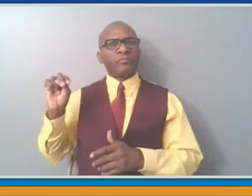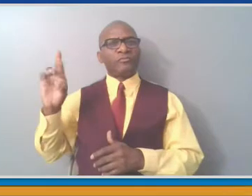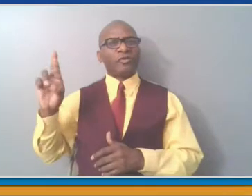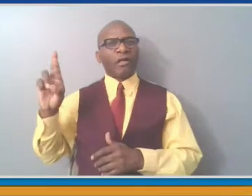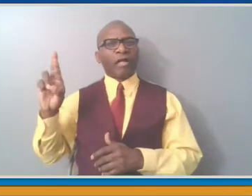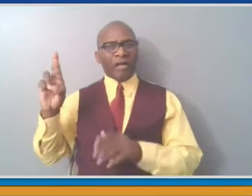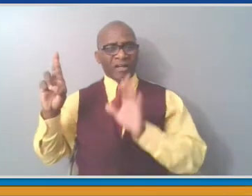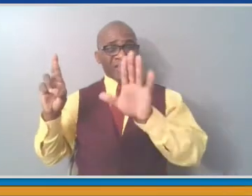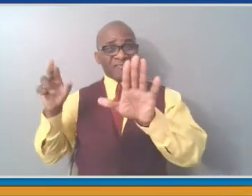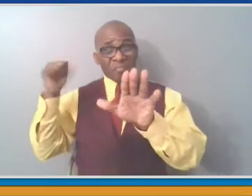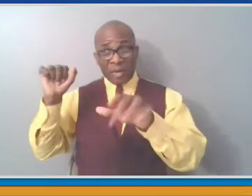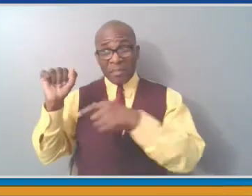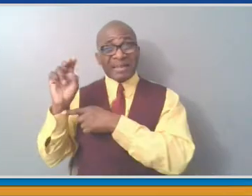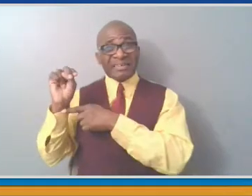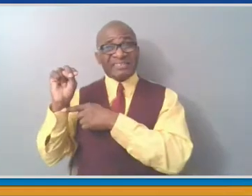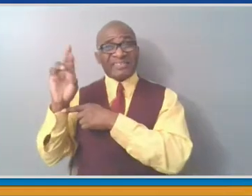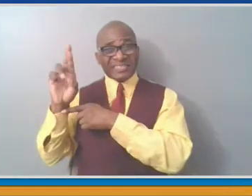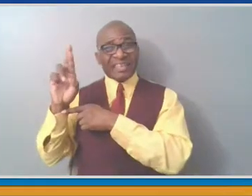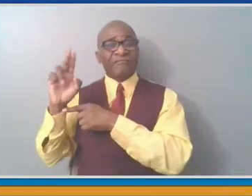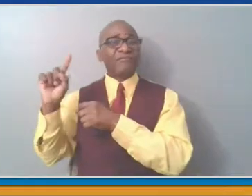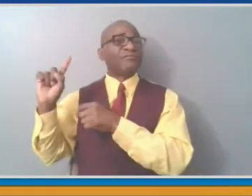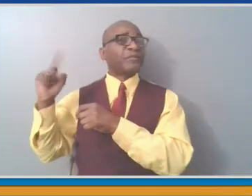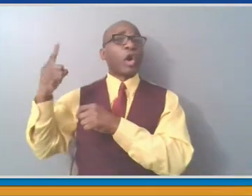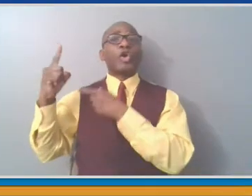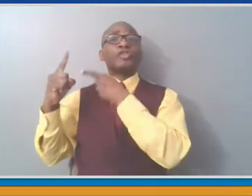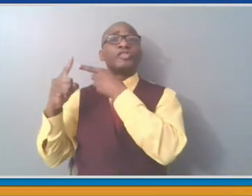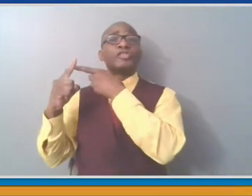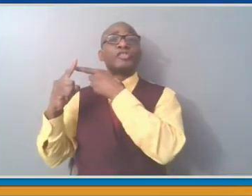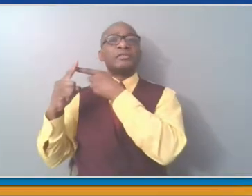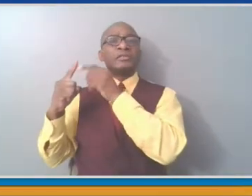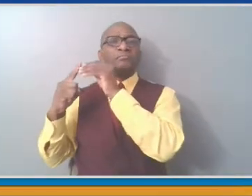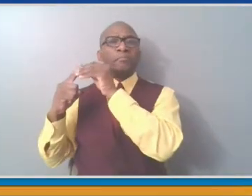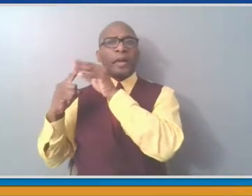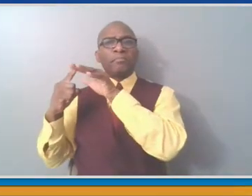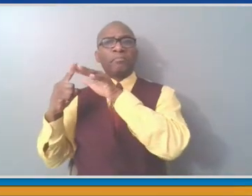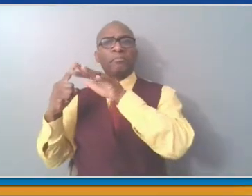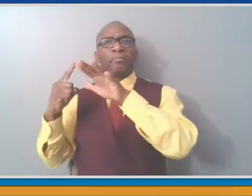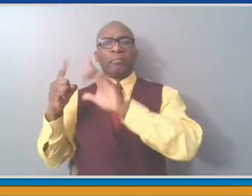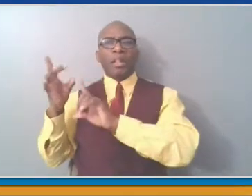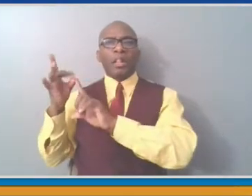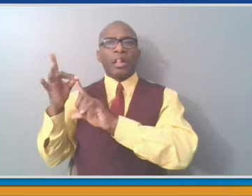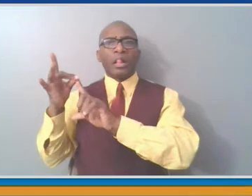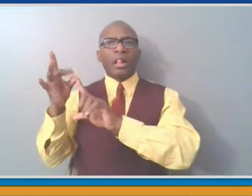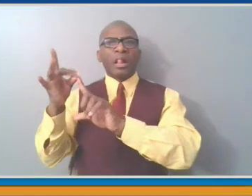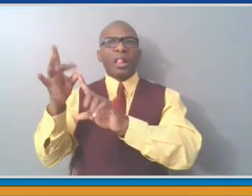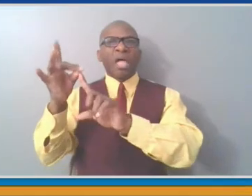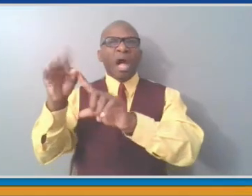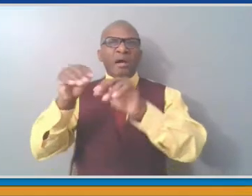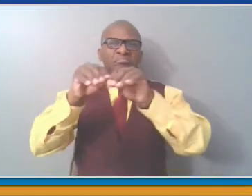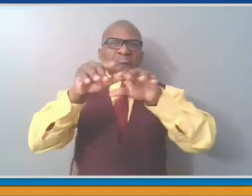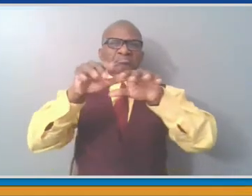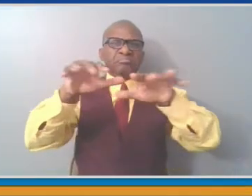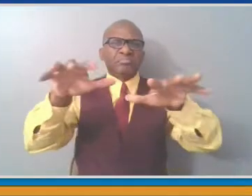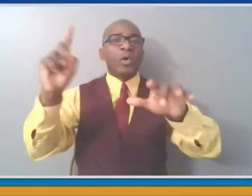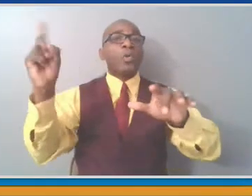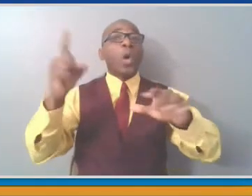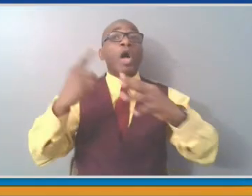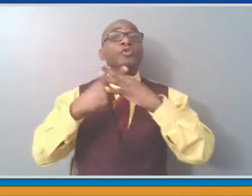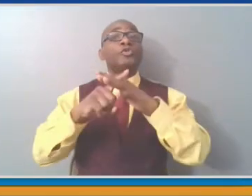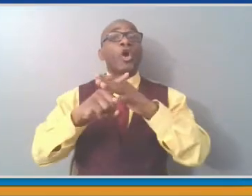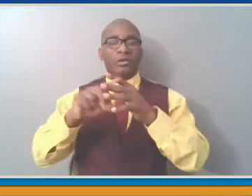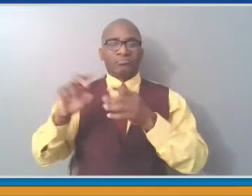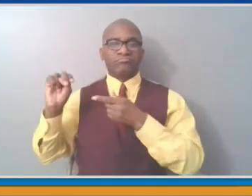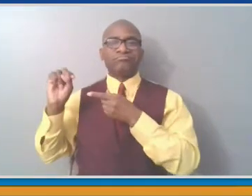already in this area well before that. People had it, it weren't detected. There were no testing for it yet. You may remember the very early